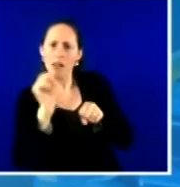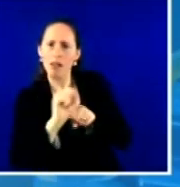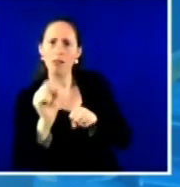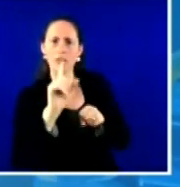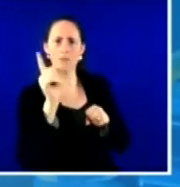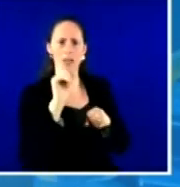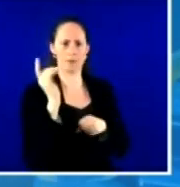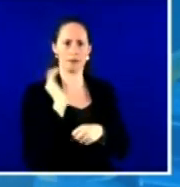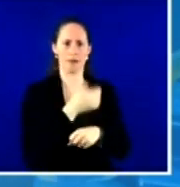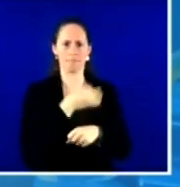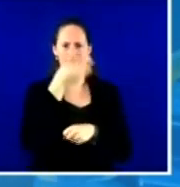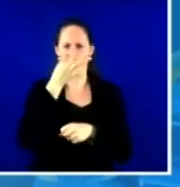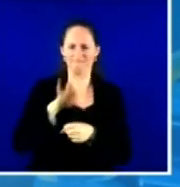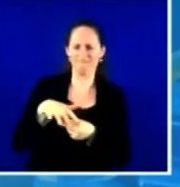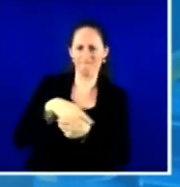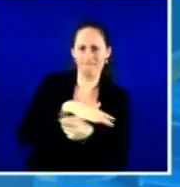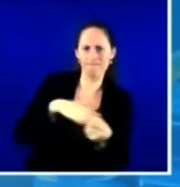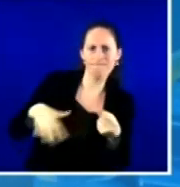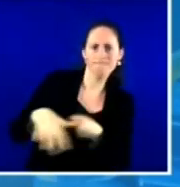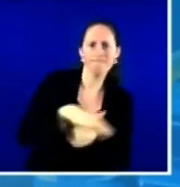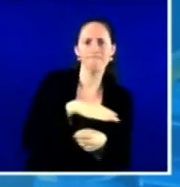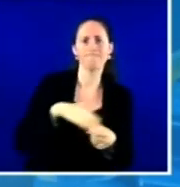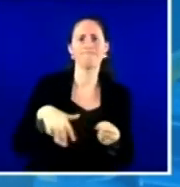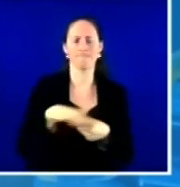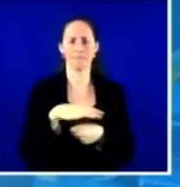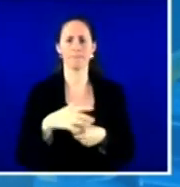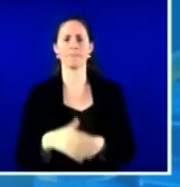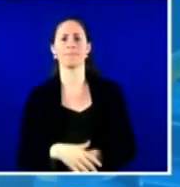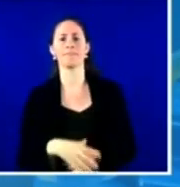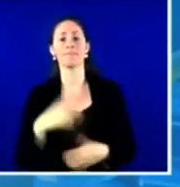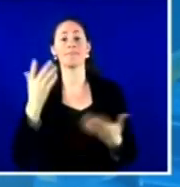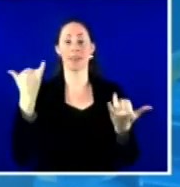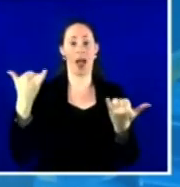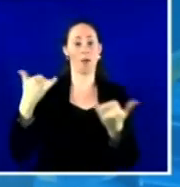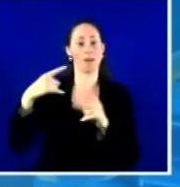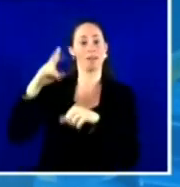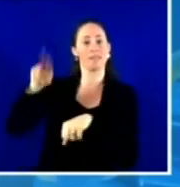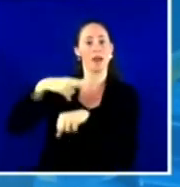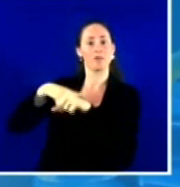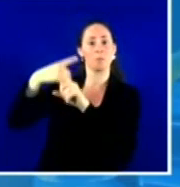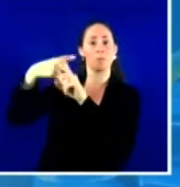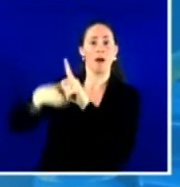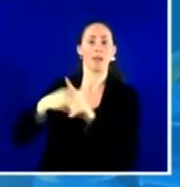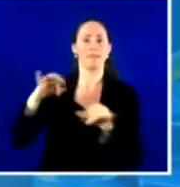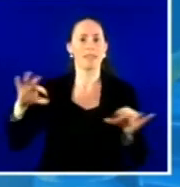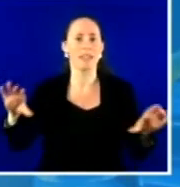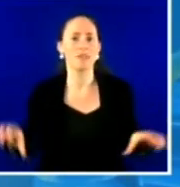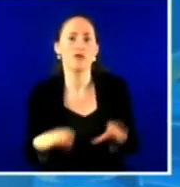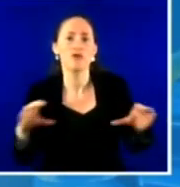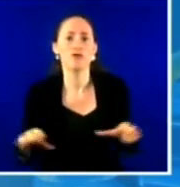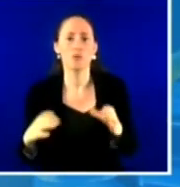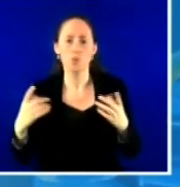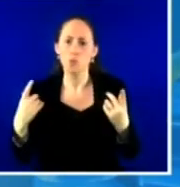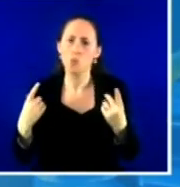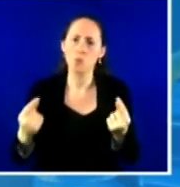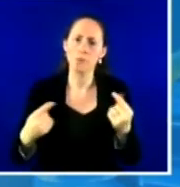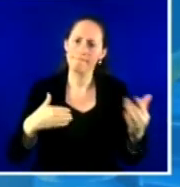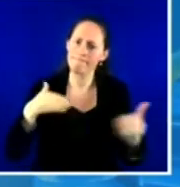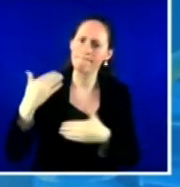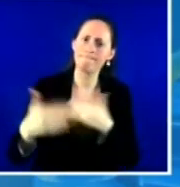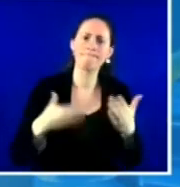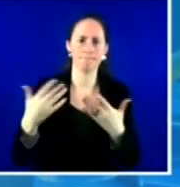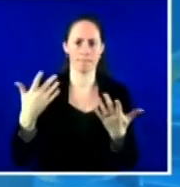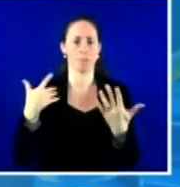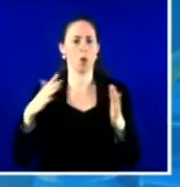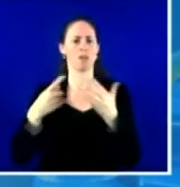Action Sprint, we launched a robust acceleration plan beginning June 4th that's included an